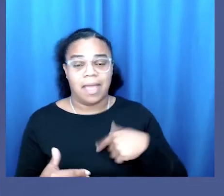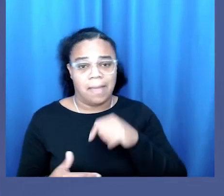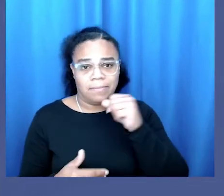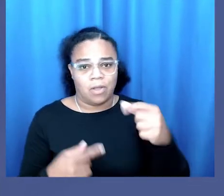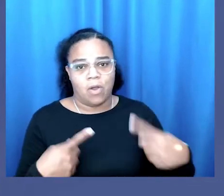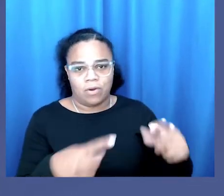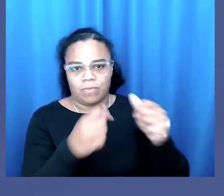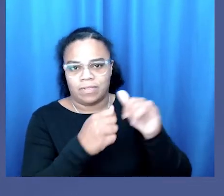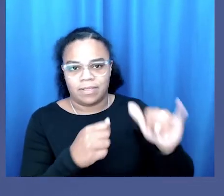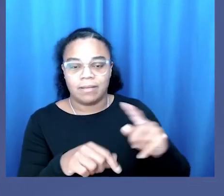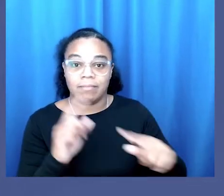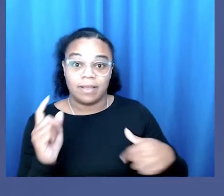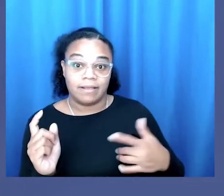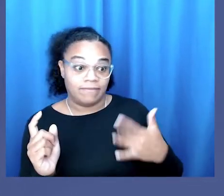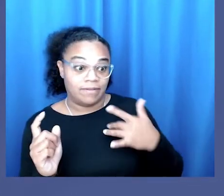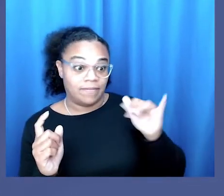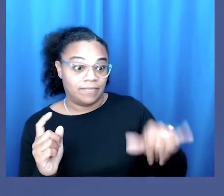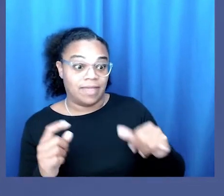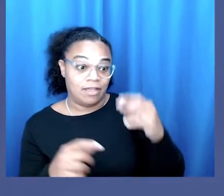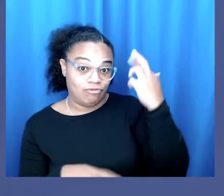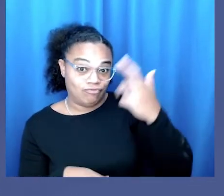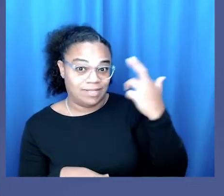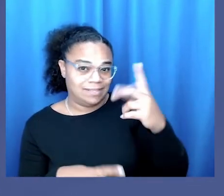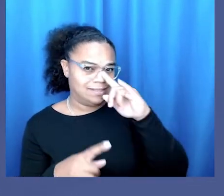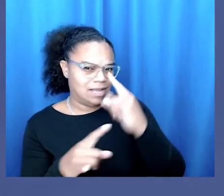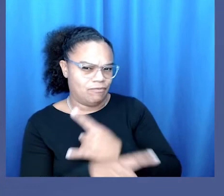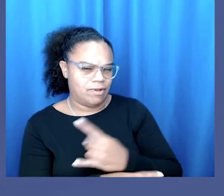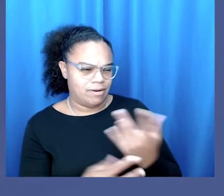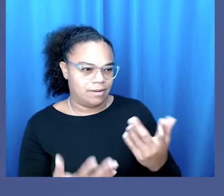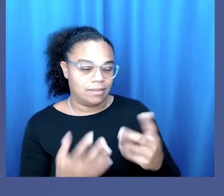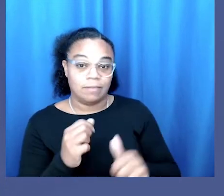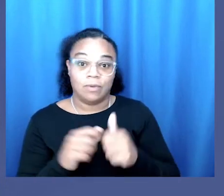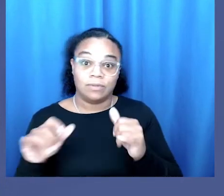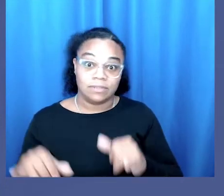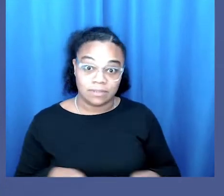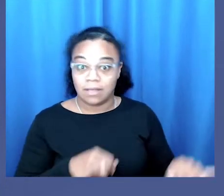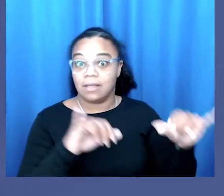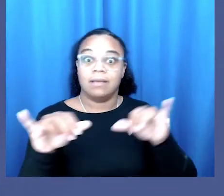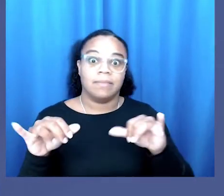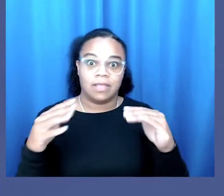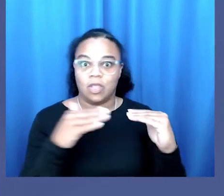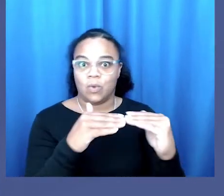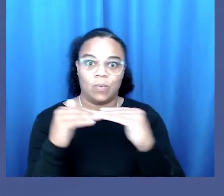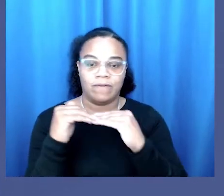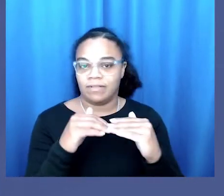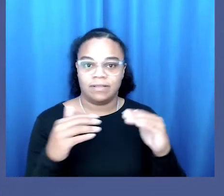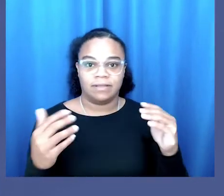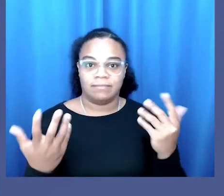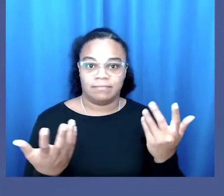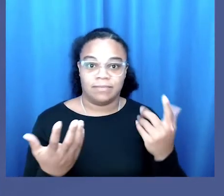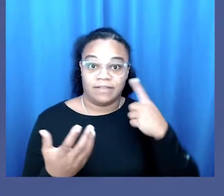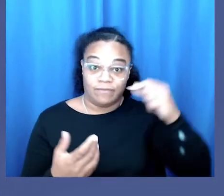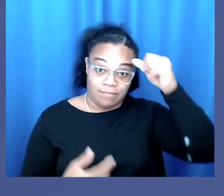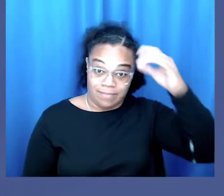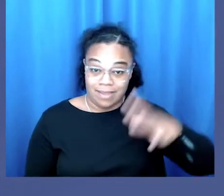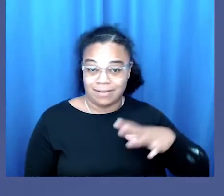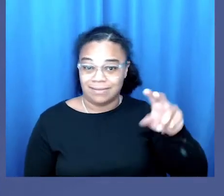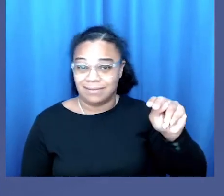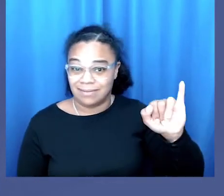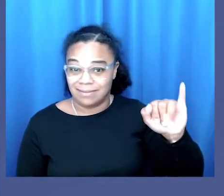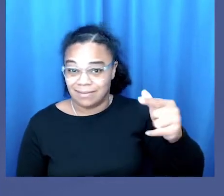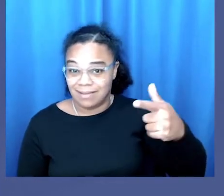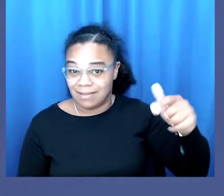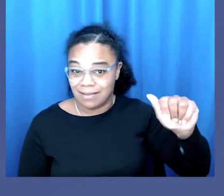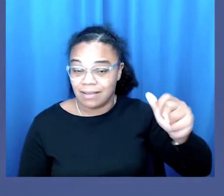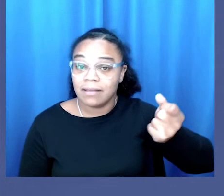here to dispute that. However, I find this reasoning ironic considering the most common equivalent referent for black men in general is nigga.